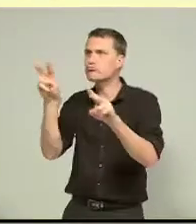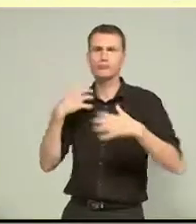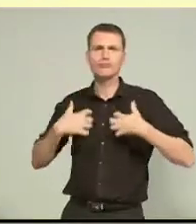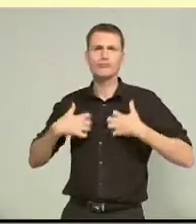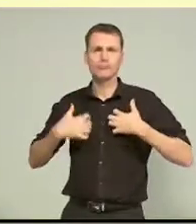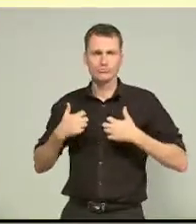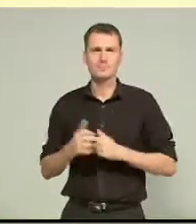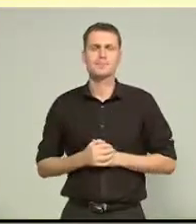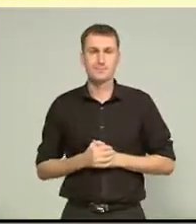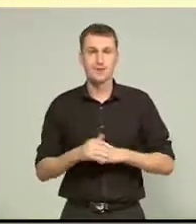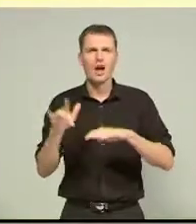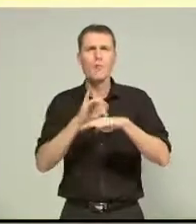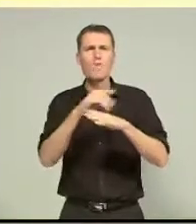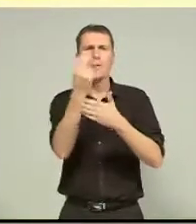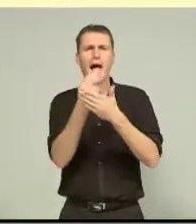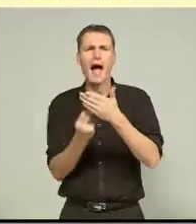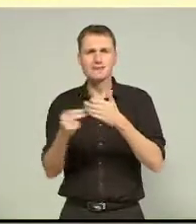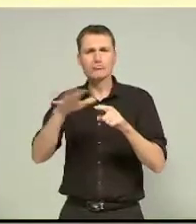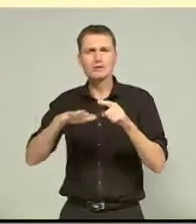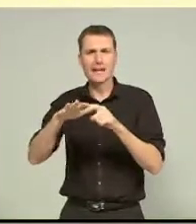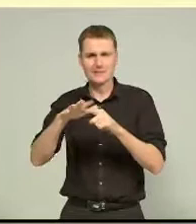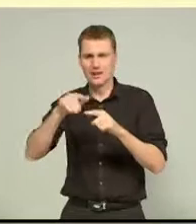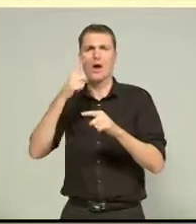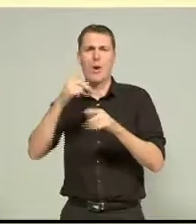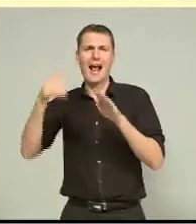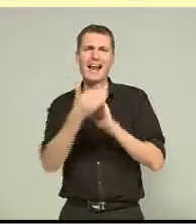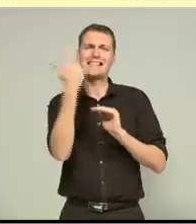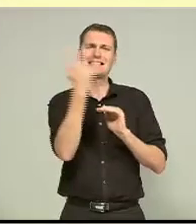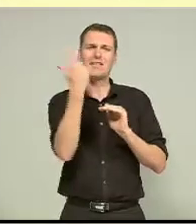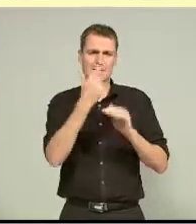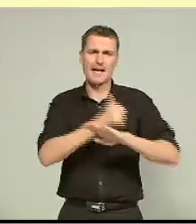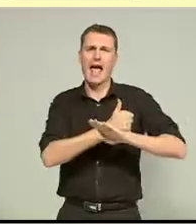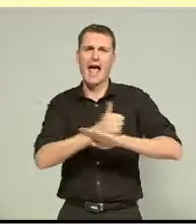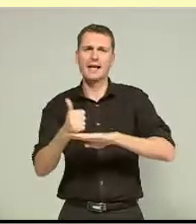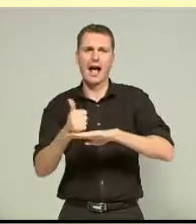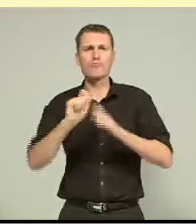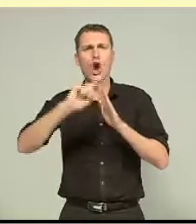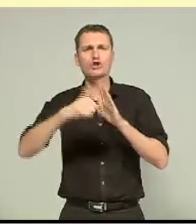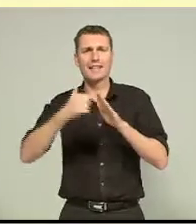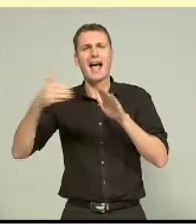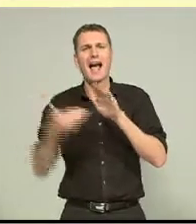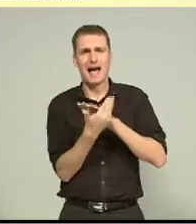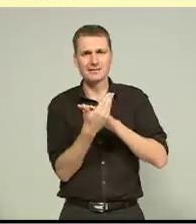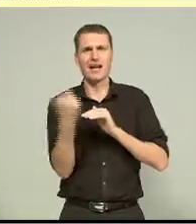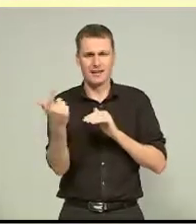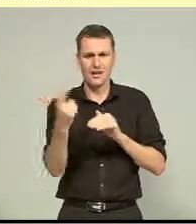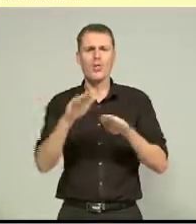Precinct is one of 17 anchor projects planned under the Christchurch Central Development Unit's blueprint. The